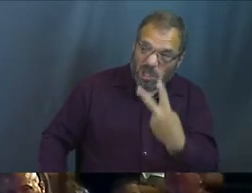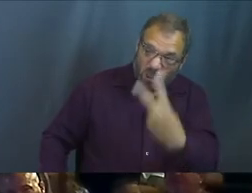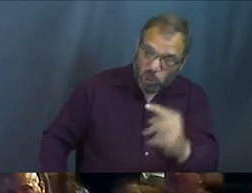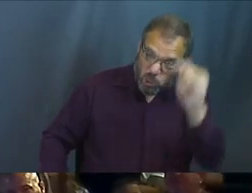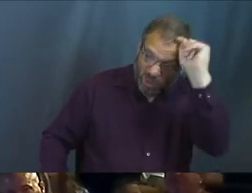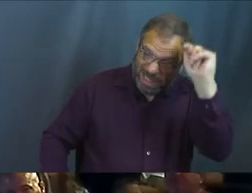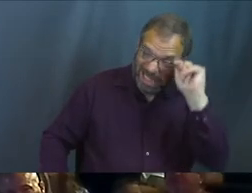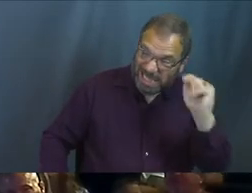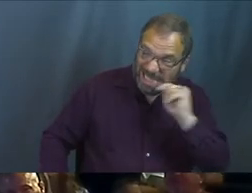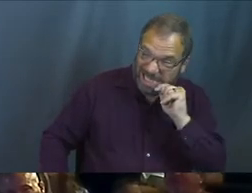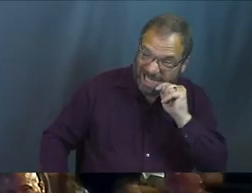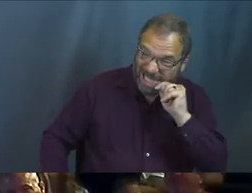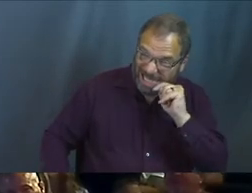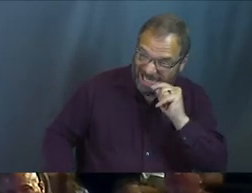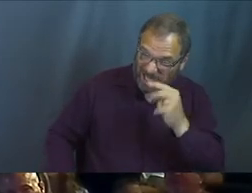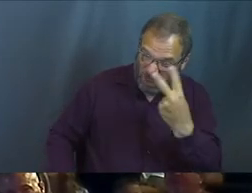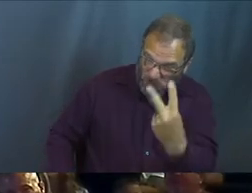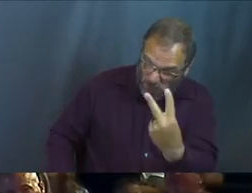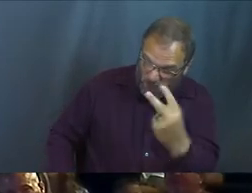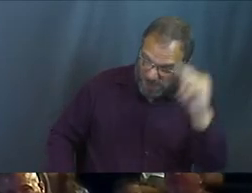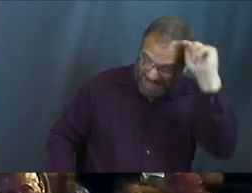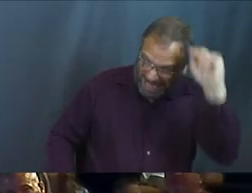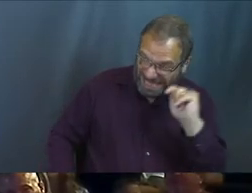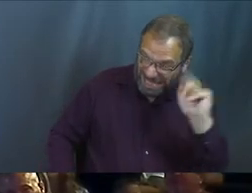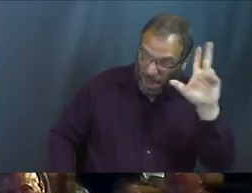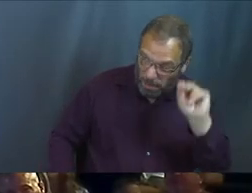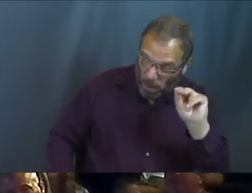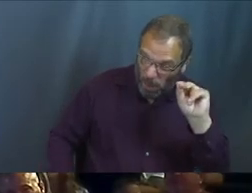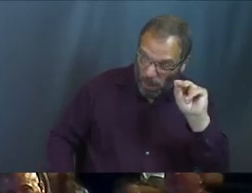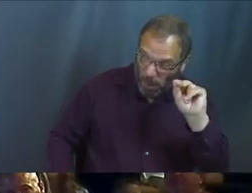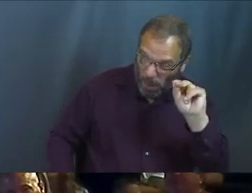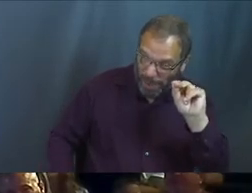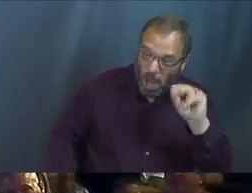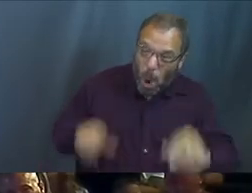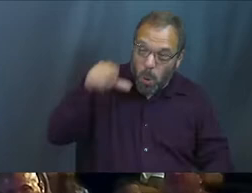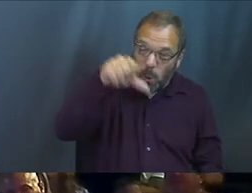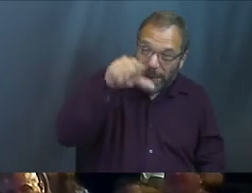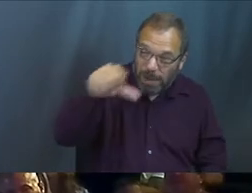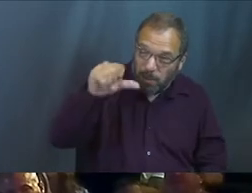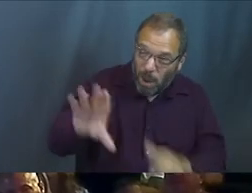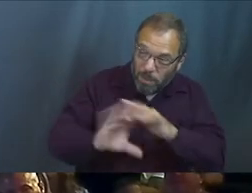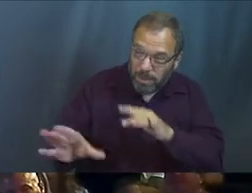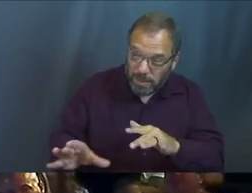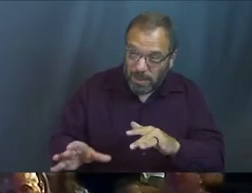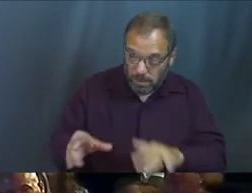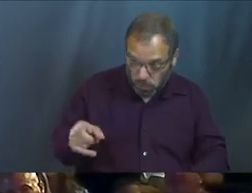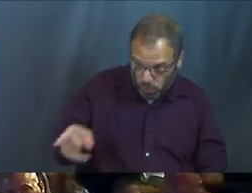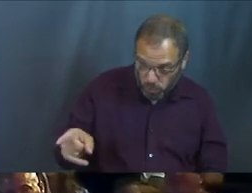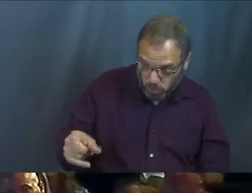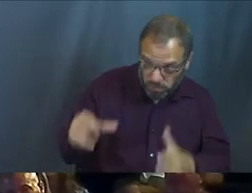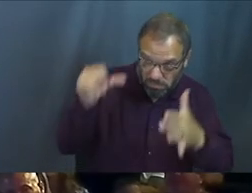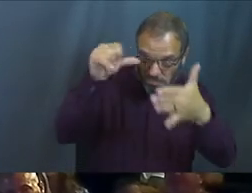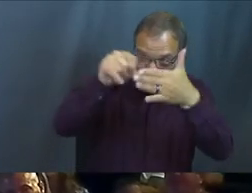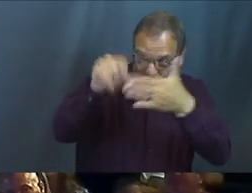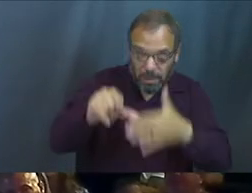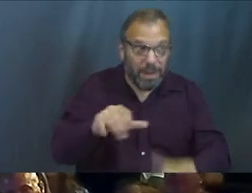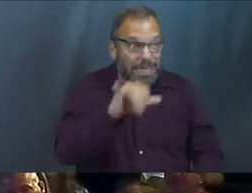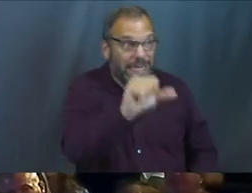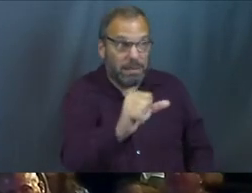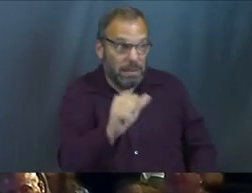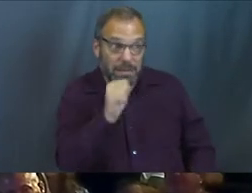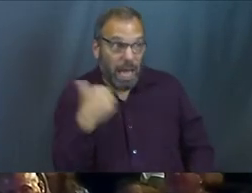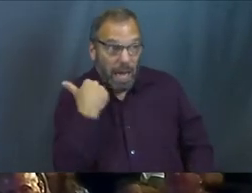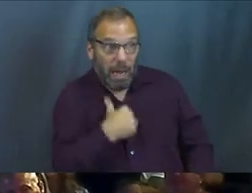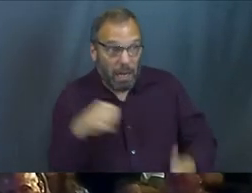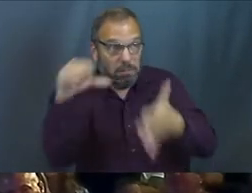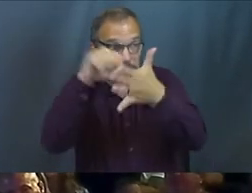teenage boys, specifically two, ding-dong-ditching in this neighborhood over here. You sure it wasn't you? Yes. You know